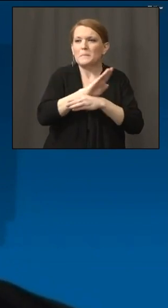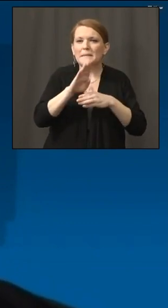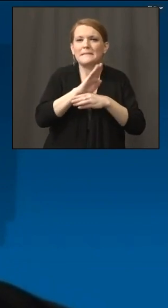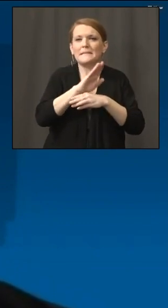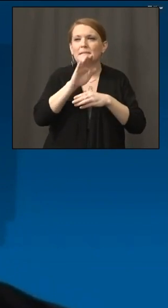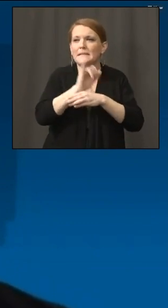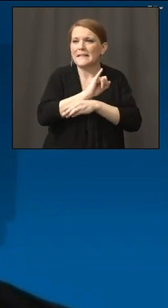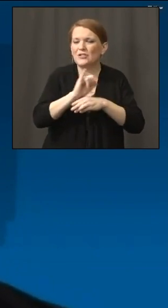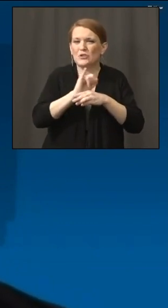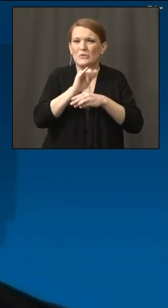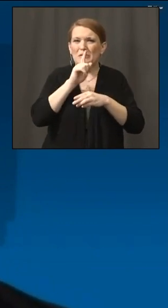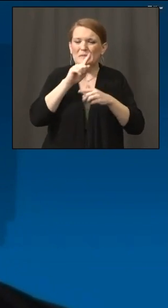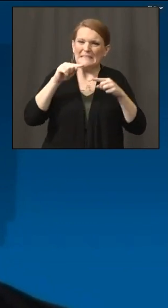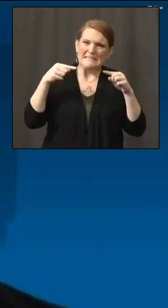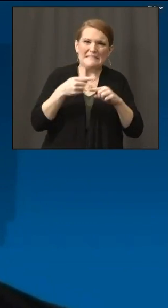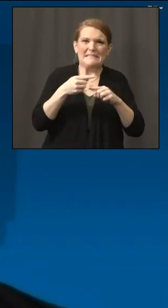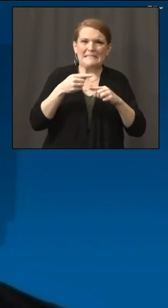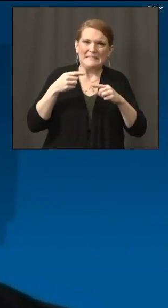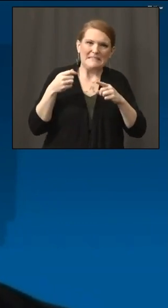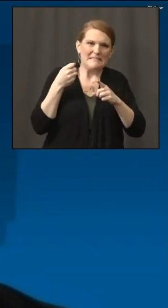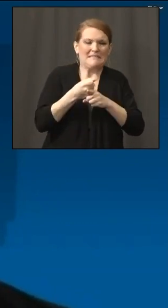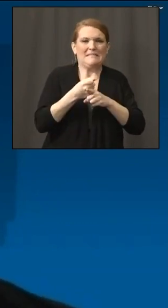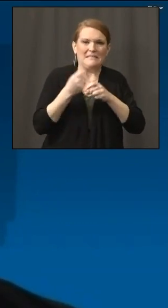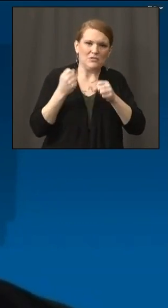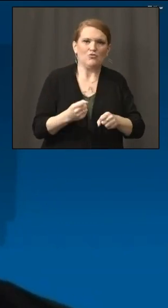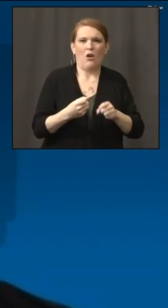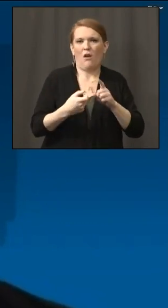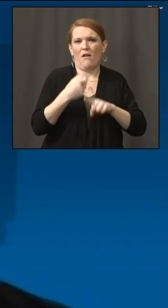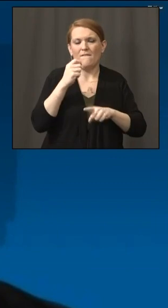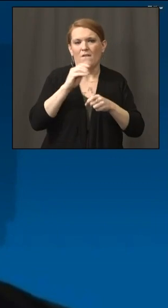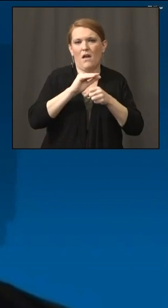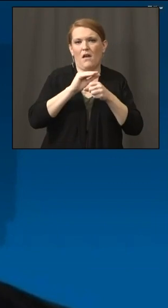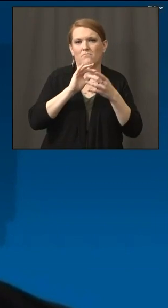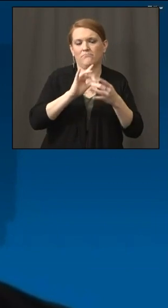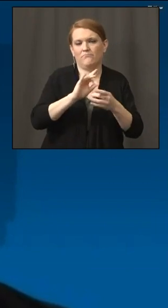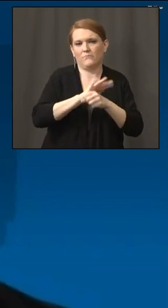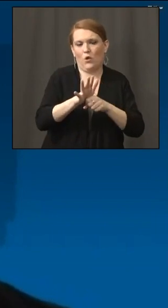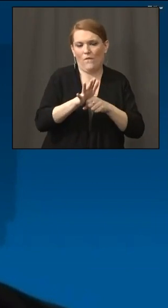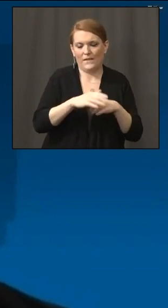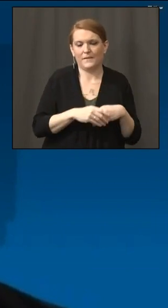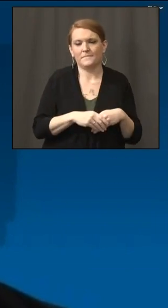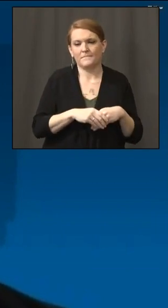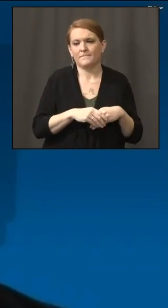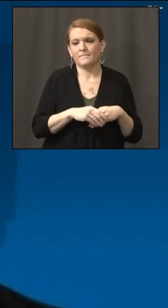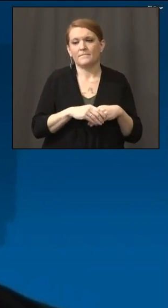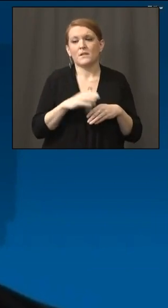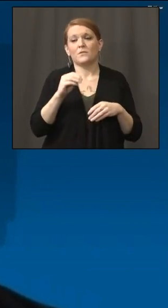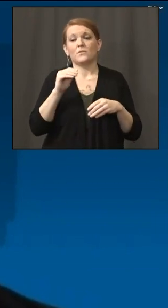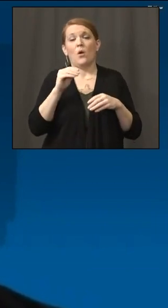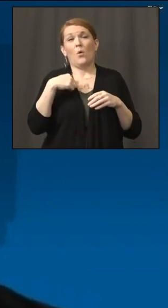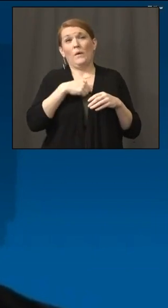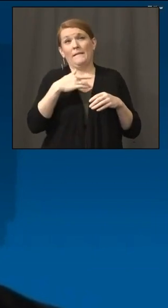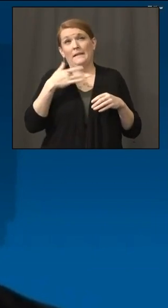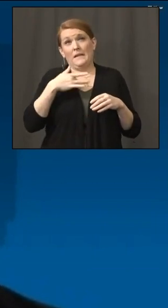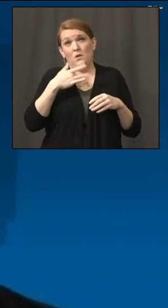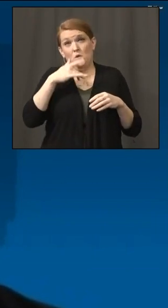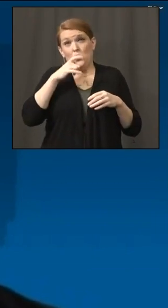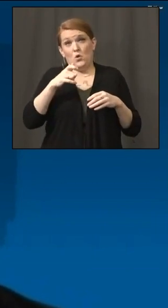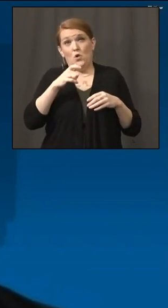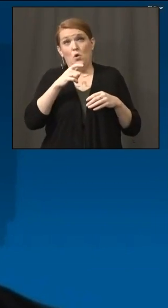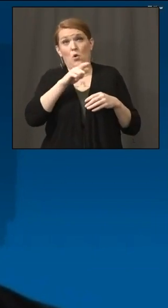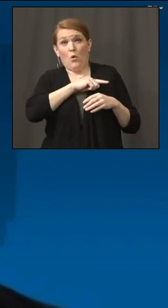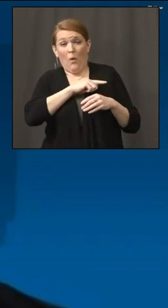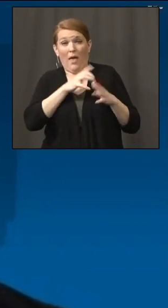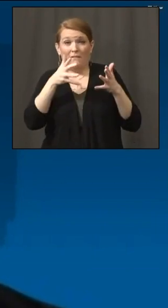No application is required. We're estimating that the final eligibility pool would be about 2,000